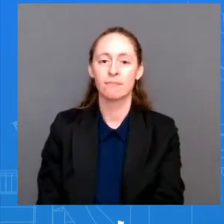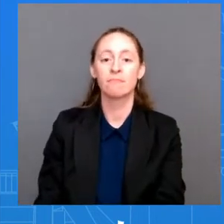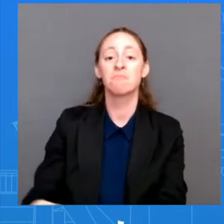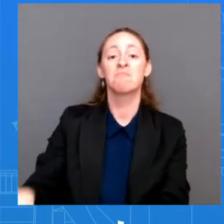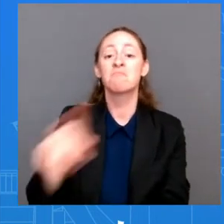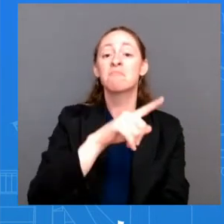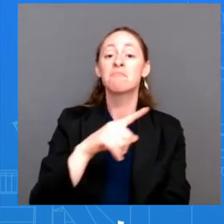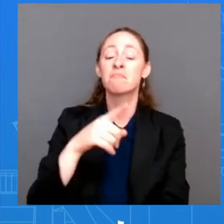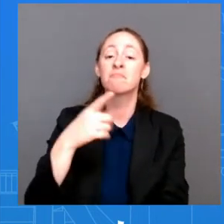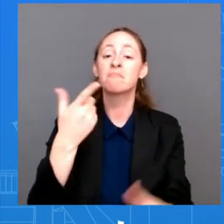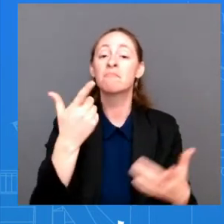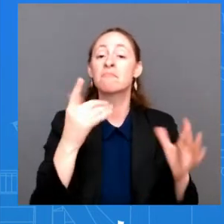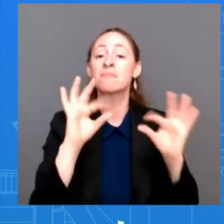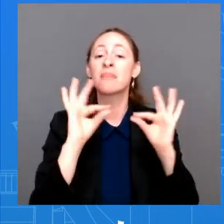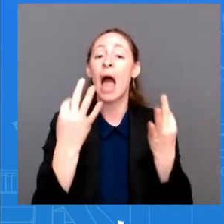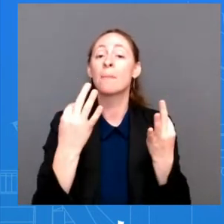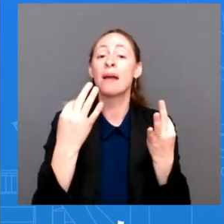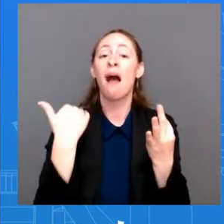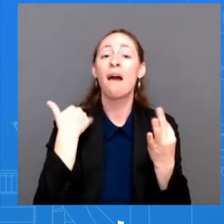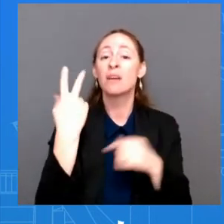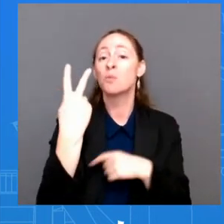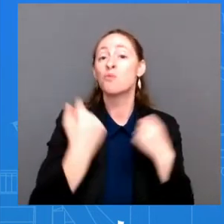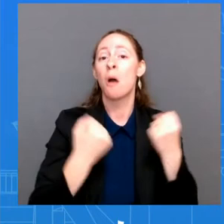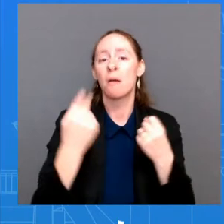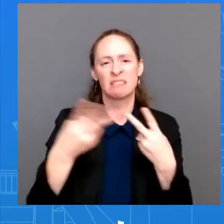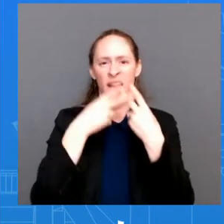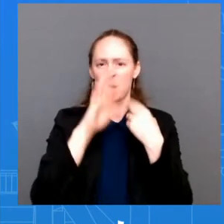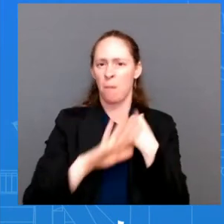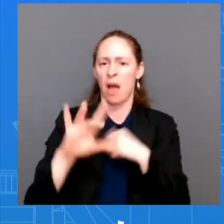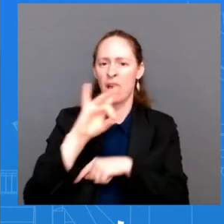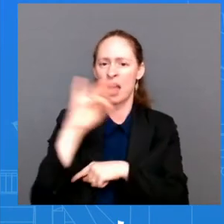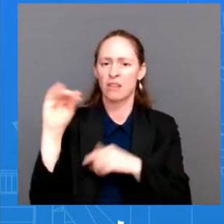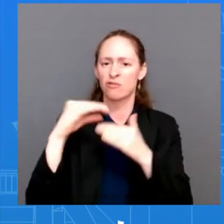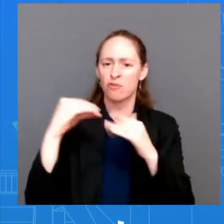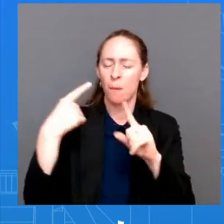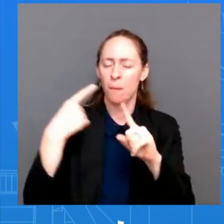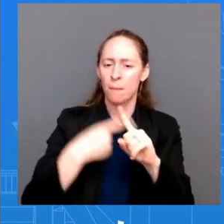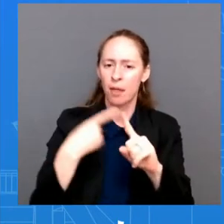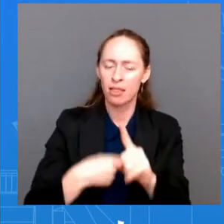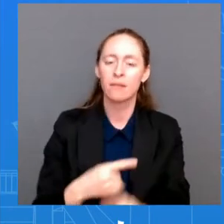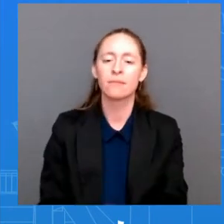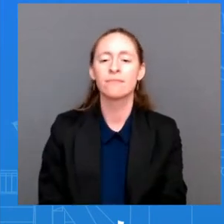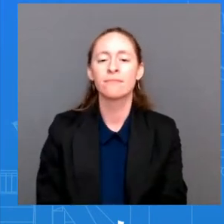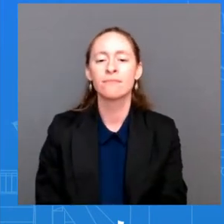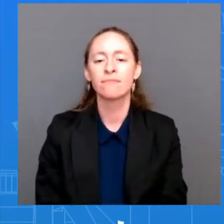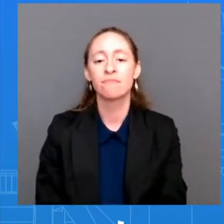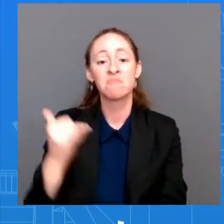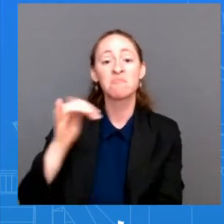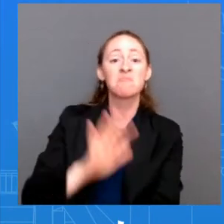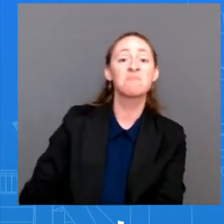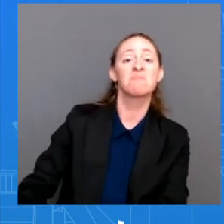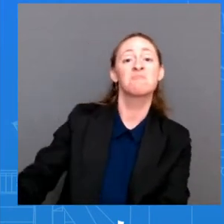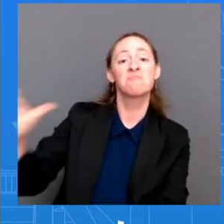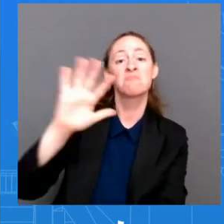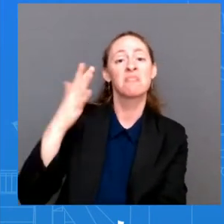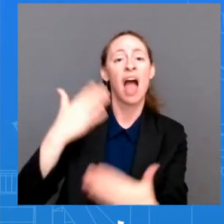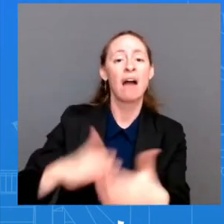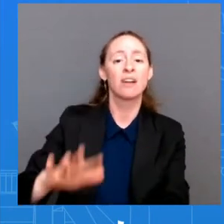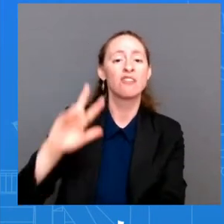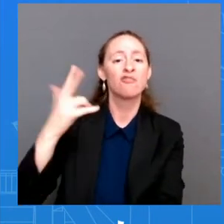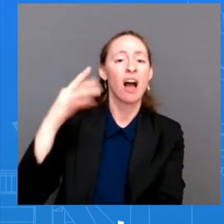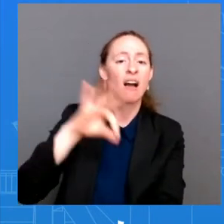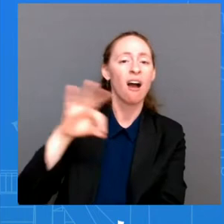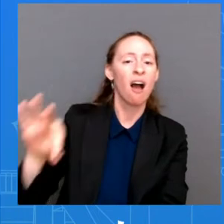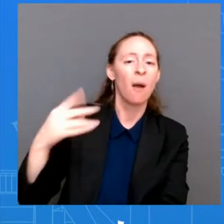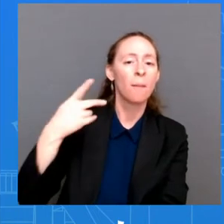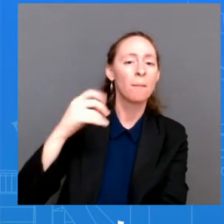Drivers can now find gas for $399 or less at around half of all